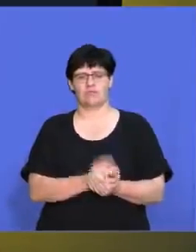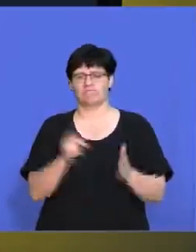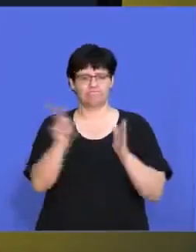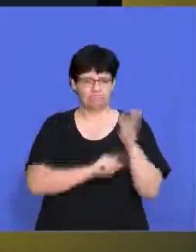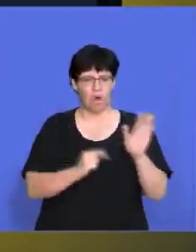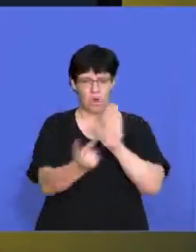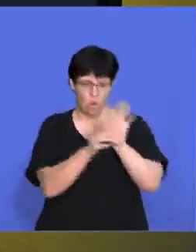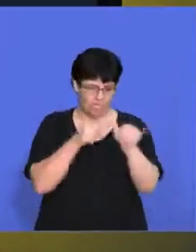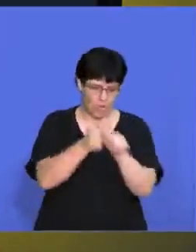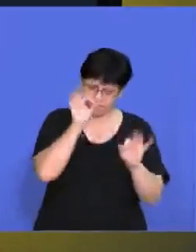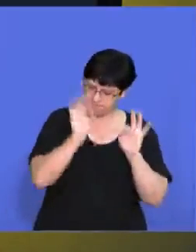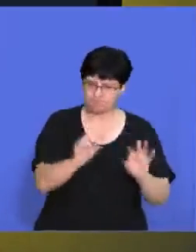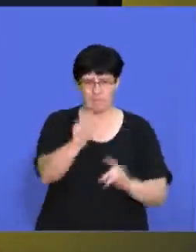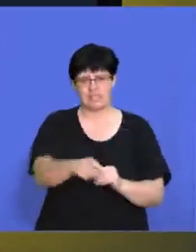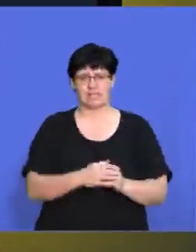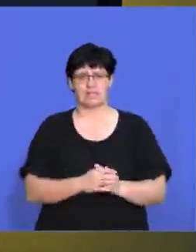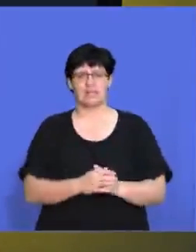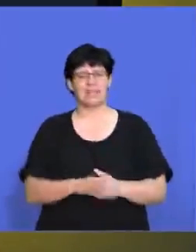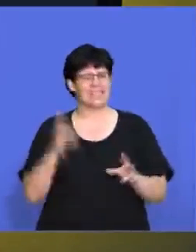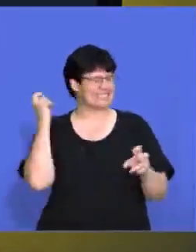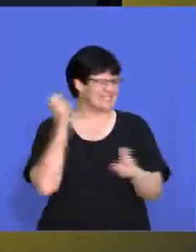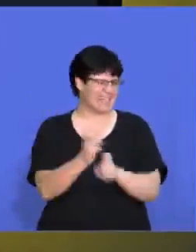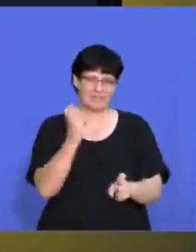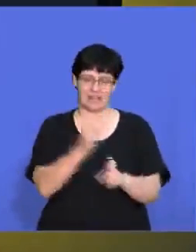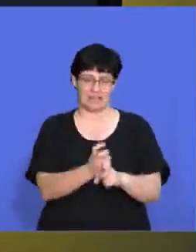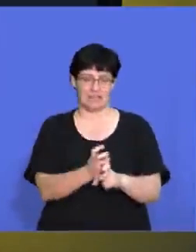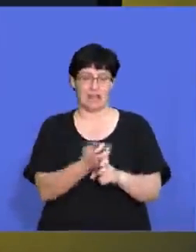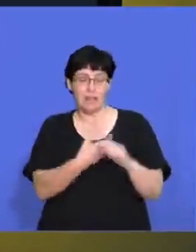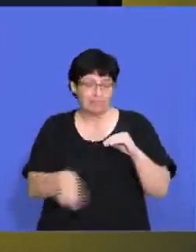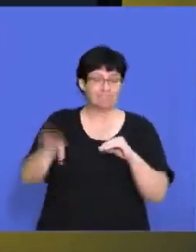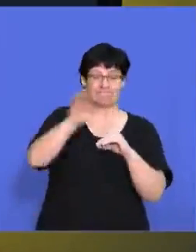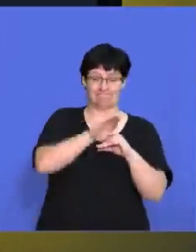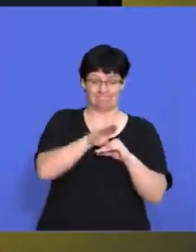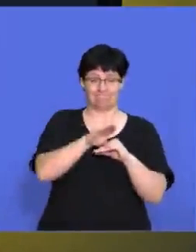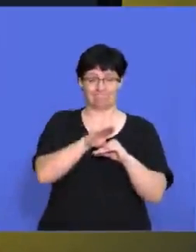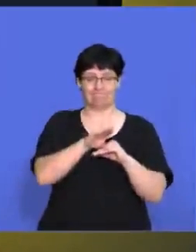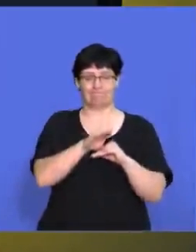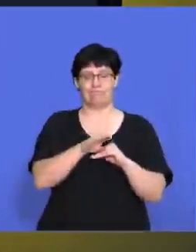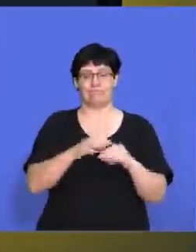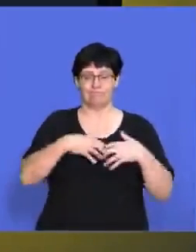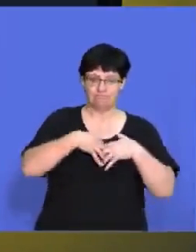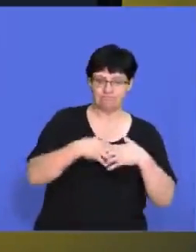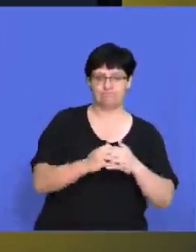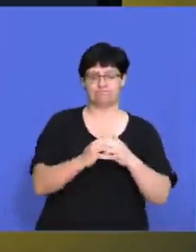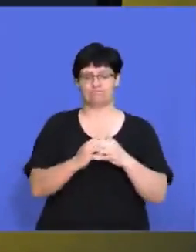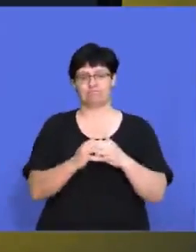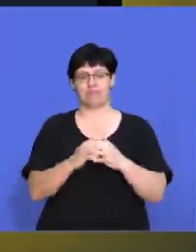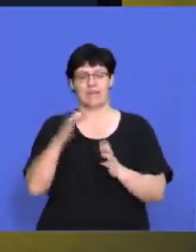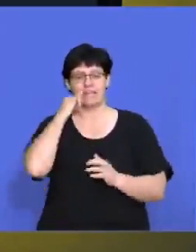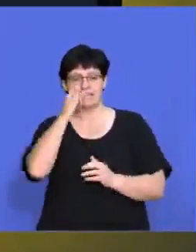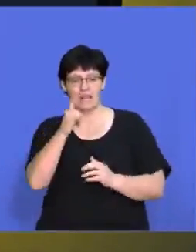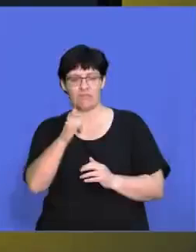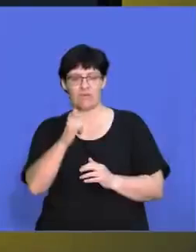the law, right? So it's, it's very difficult. On top of that, to put up all that, the, the, the, the cell phone